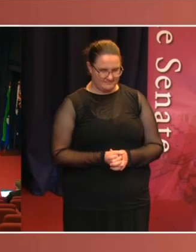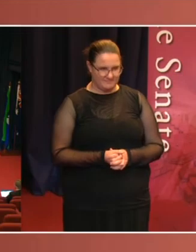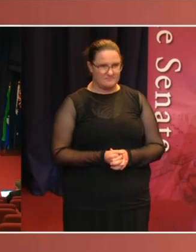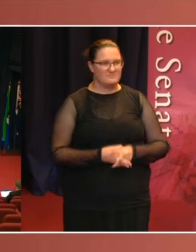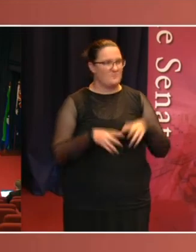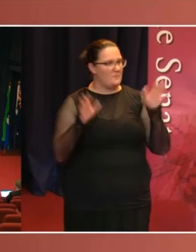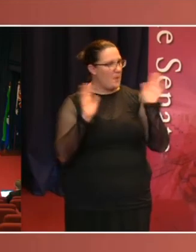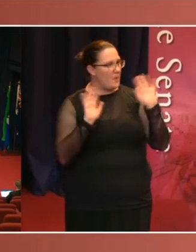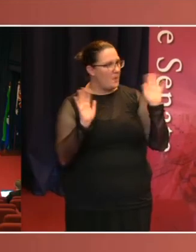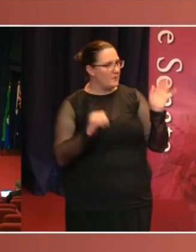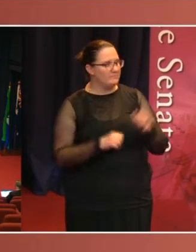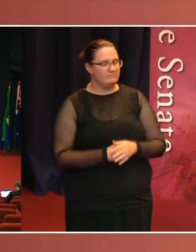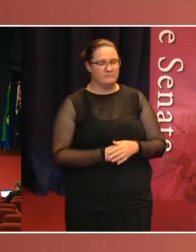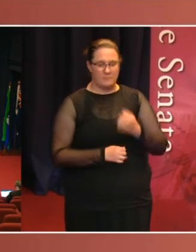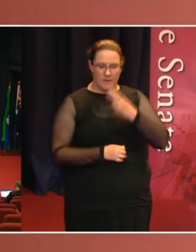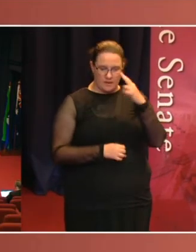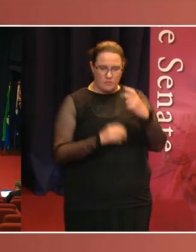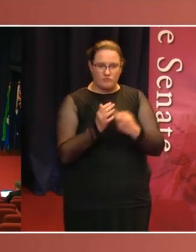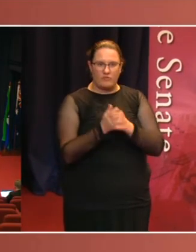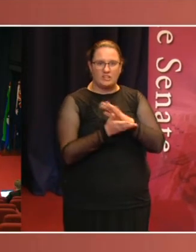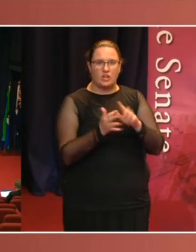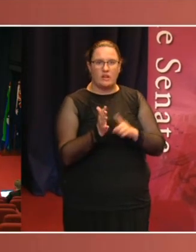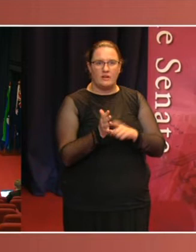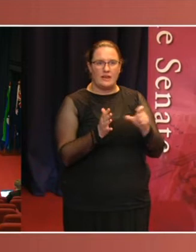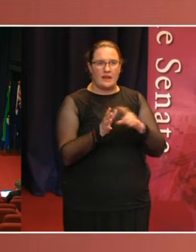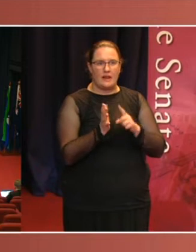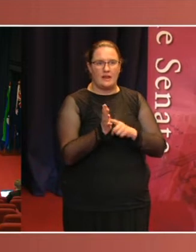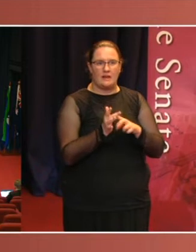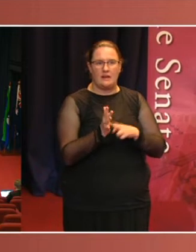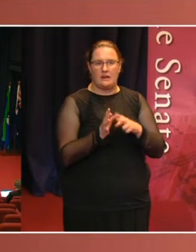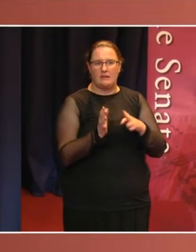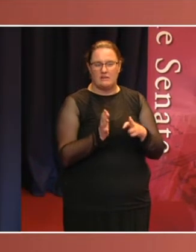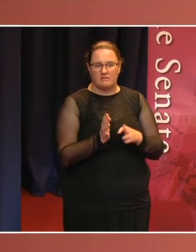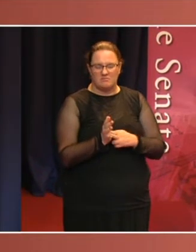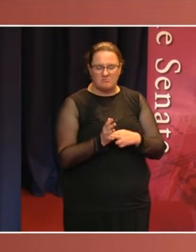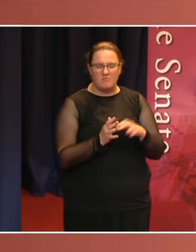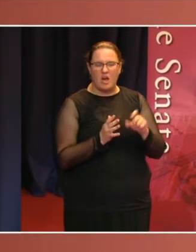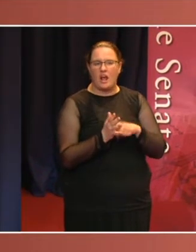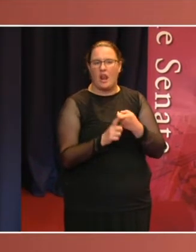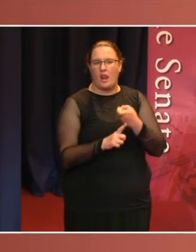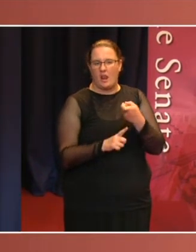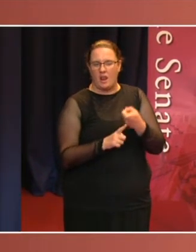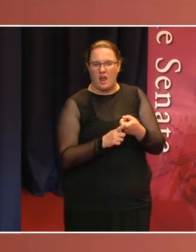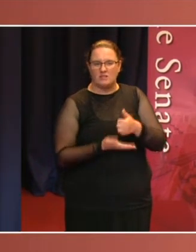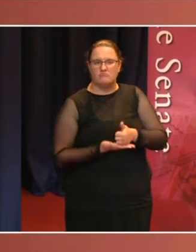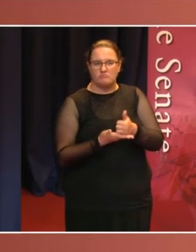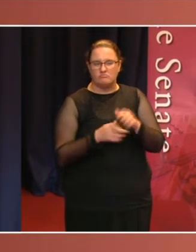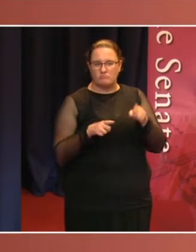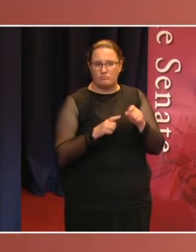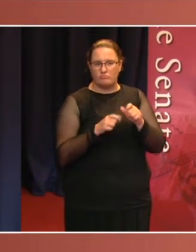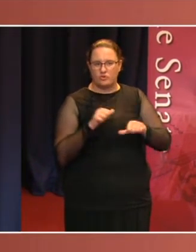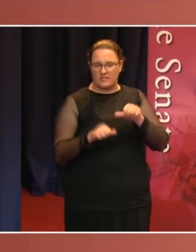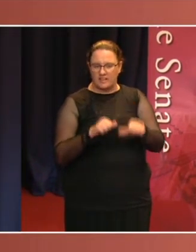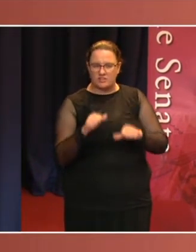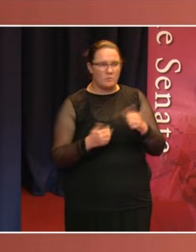Hello, I'm Rachel Callanan, the Clerk of System Procedure with the Department of the Senate, and welcome to today's Senate lecture, the